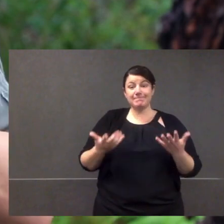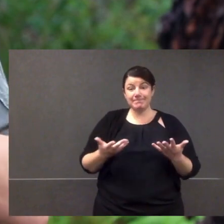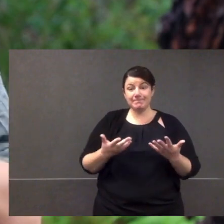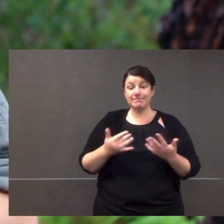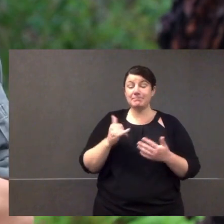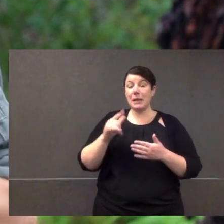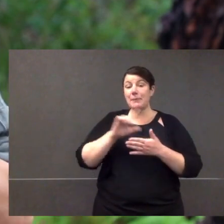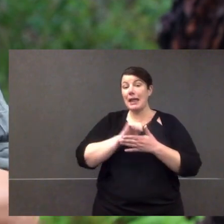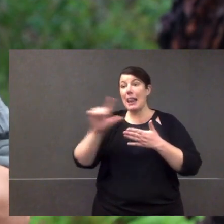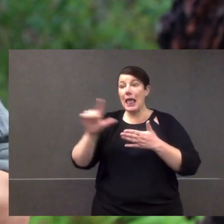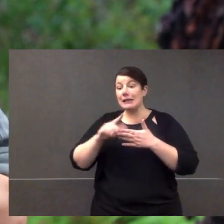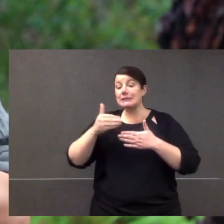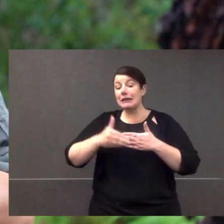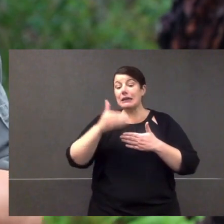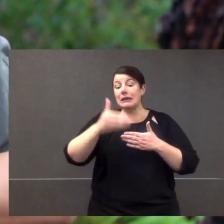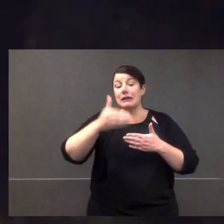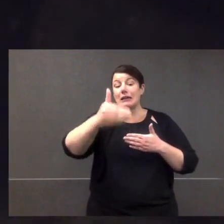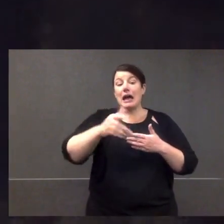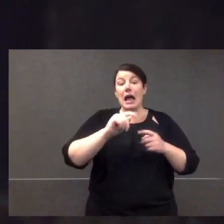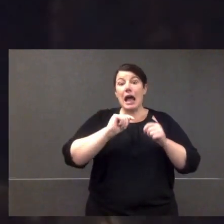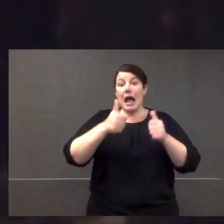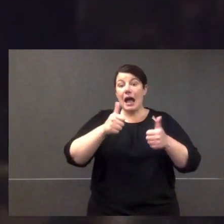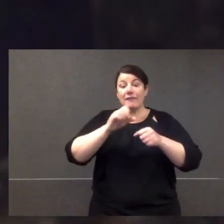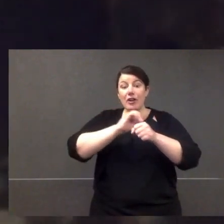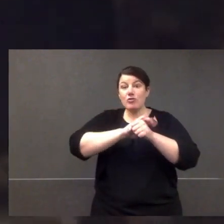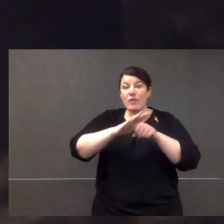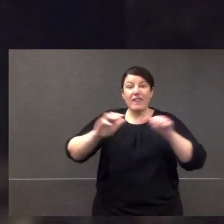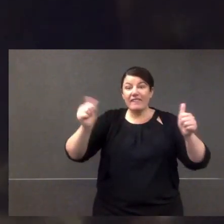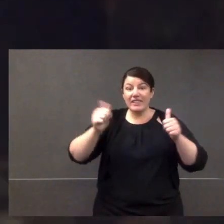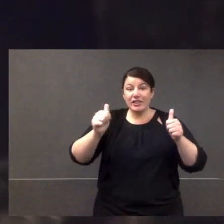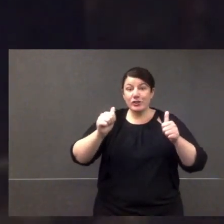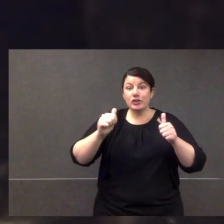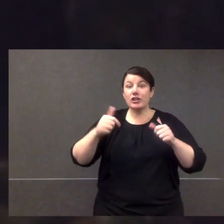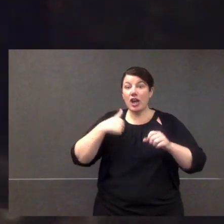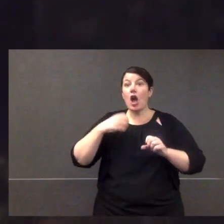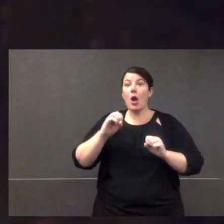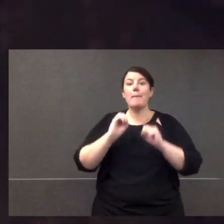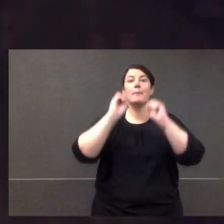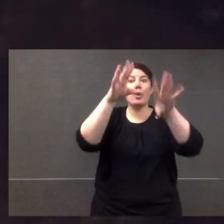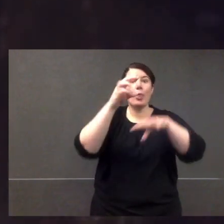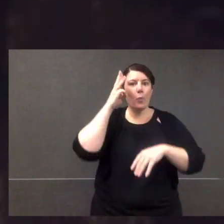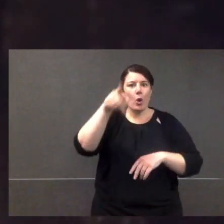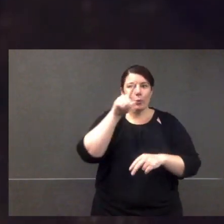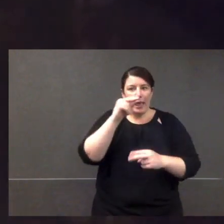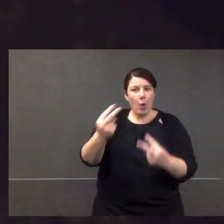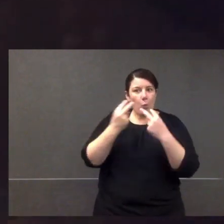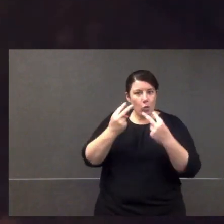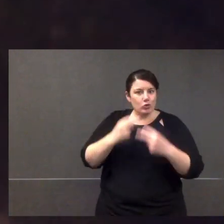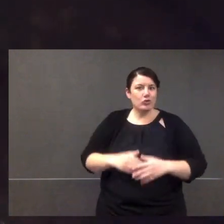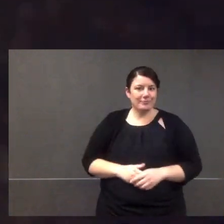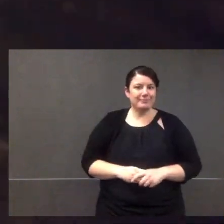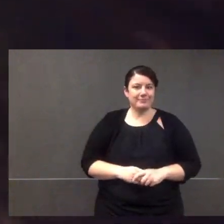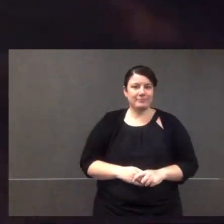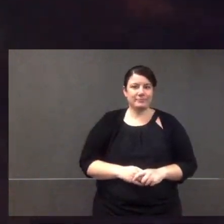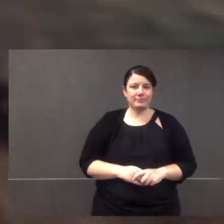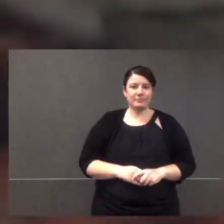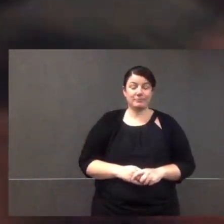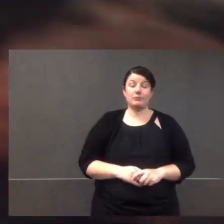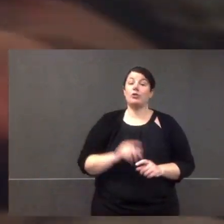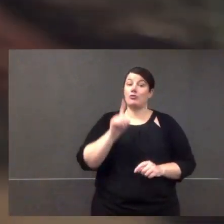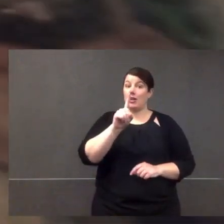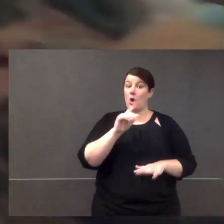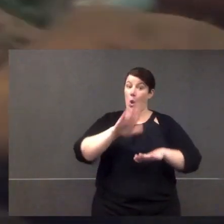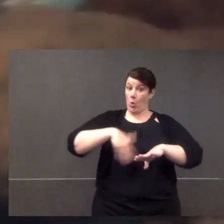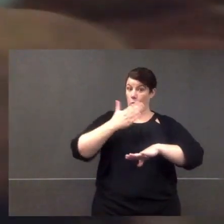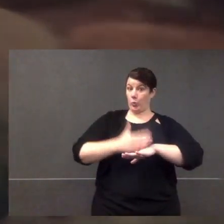Now, at least with those three, maybe later on, at another time in months, once we're all past this, I can let them go back, and you can join me